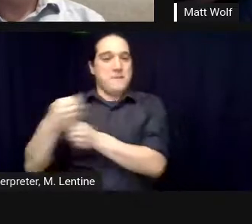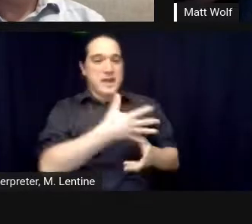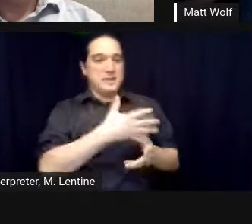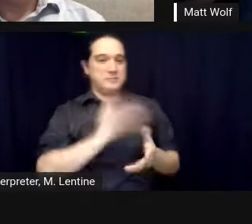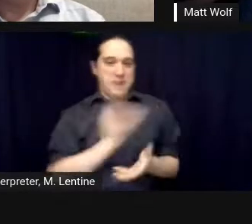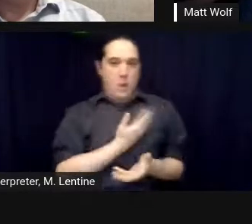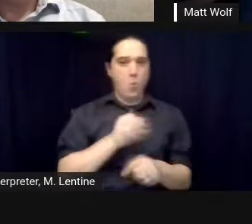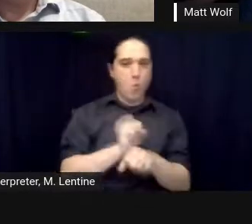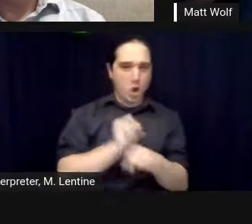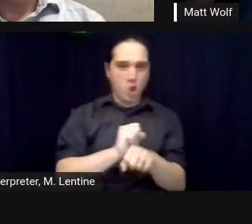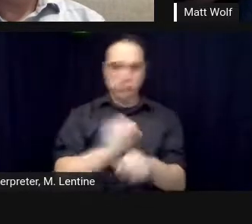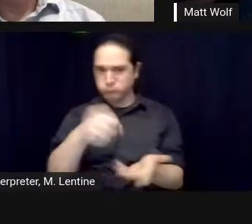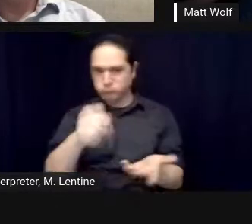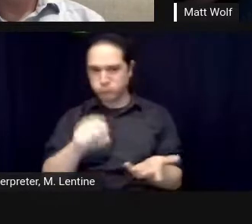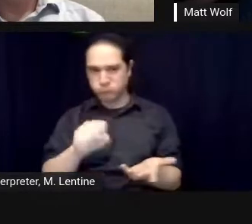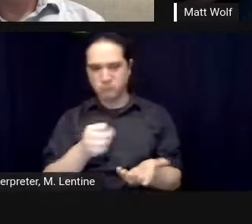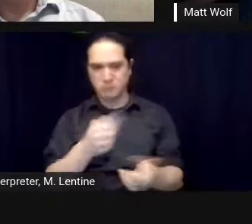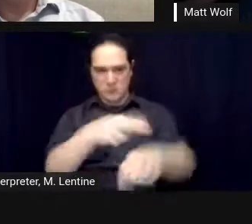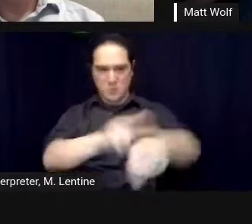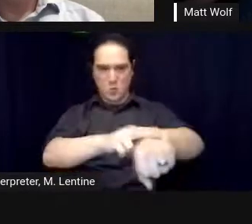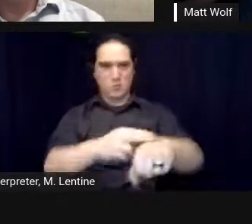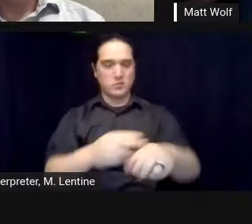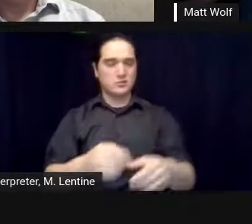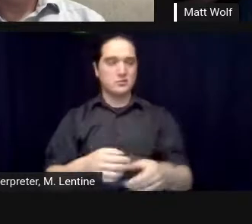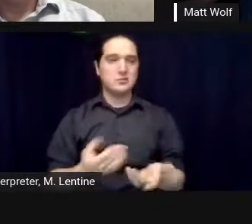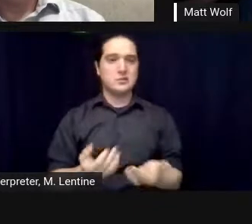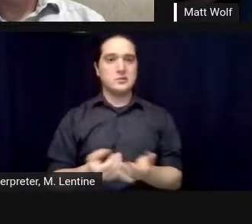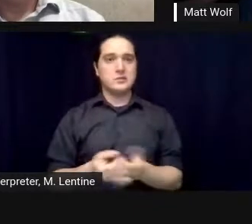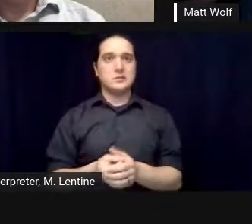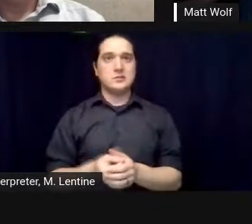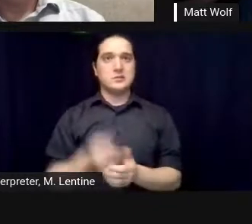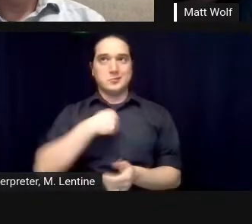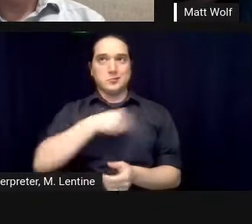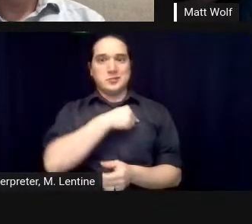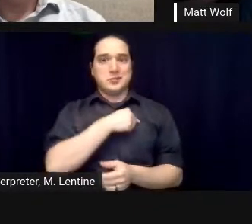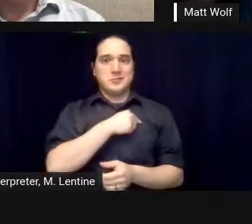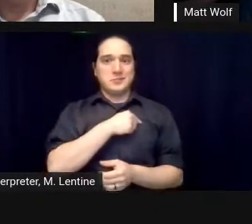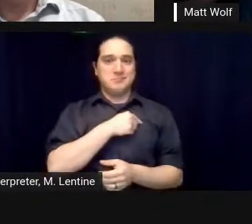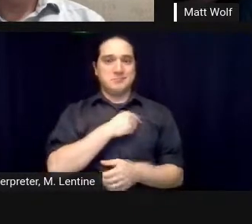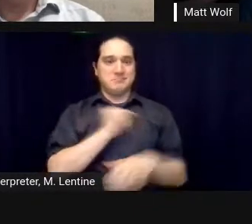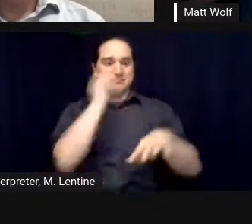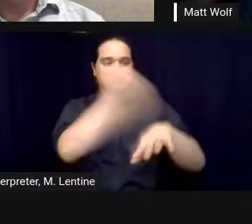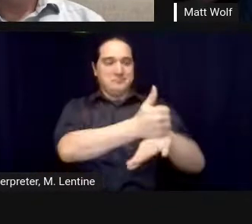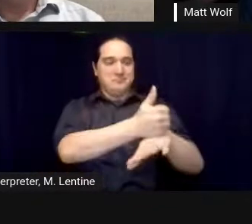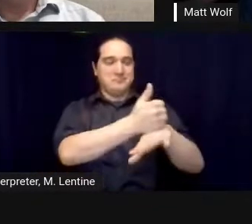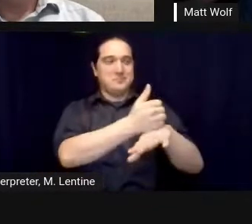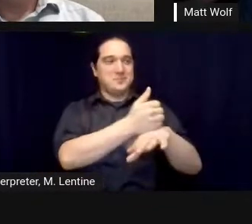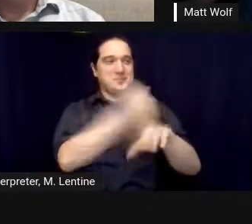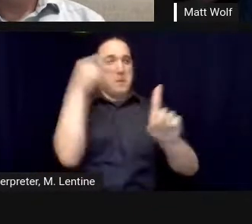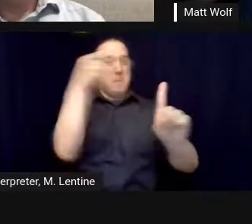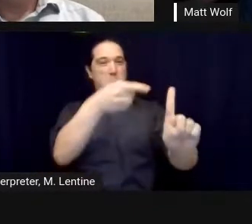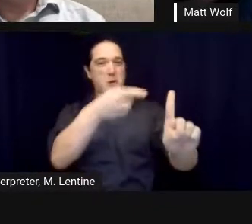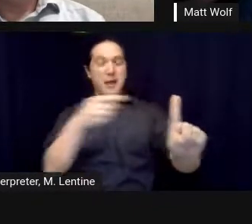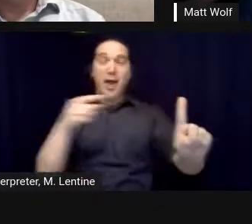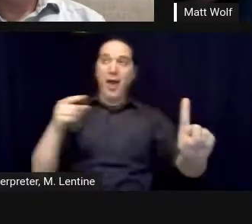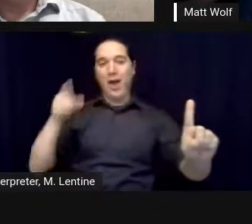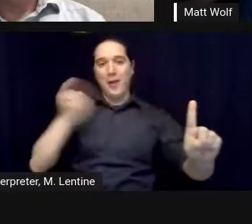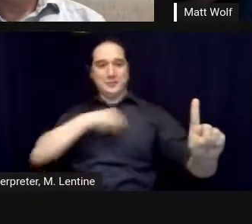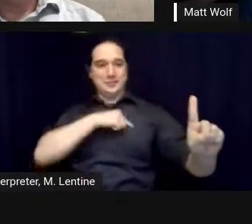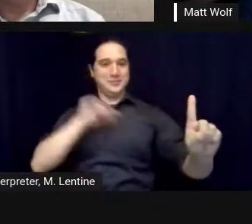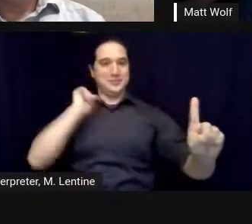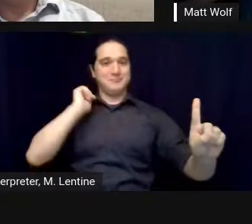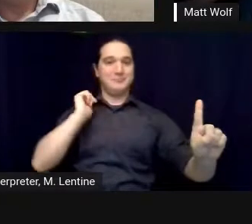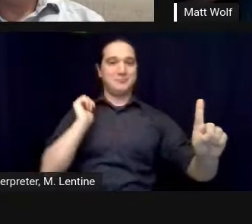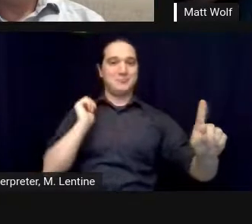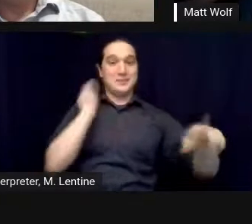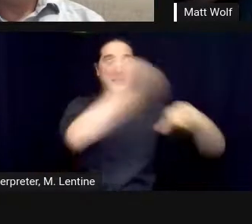purpose of it this is a long-term experiment and the the earth laboratory is equally as important as space